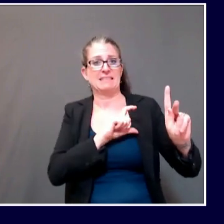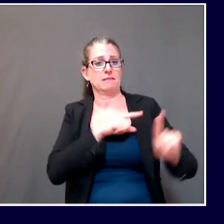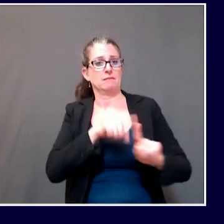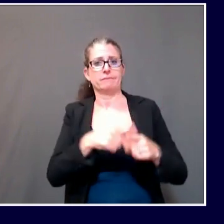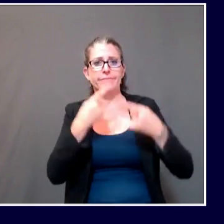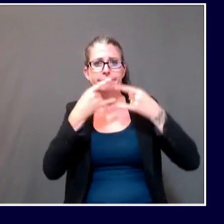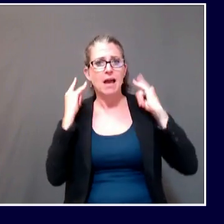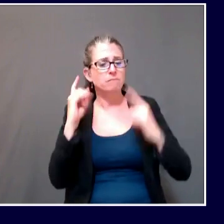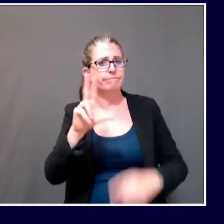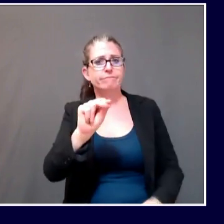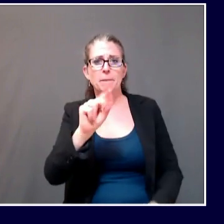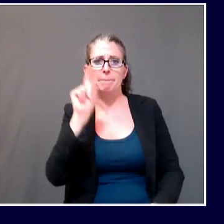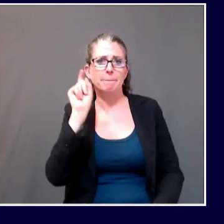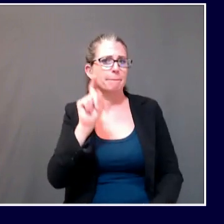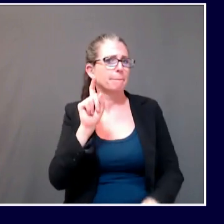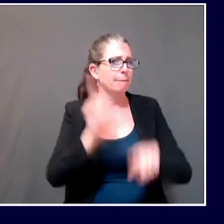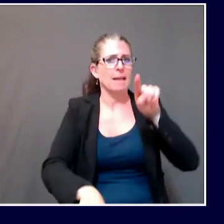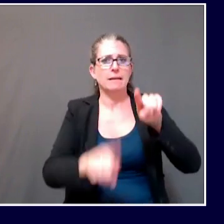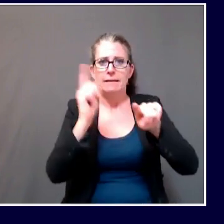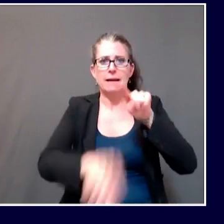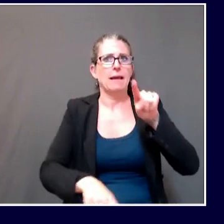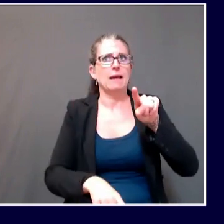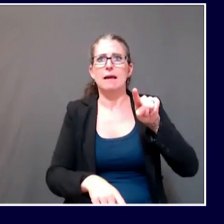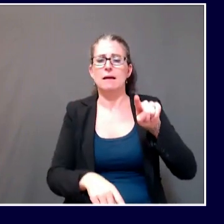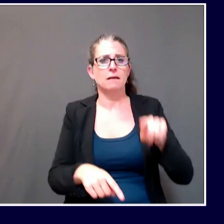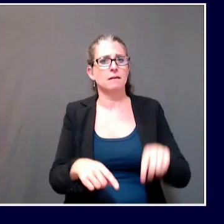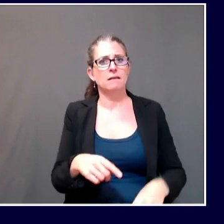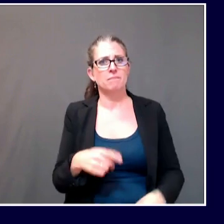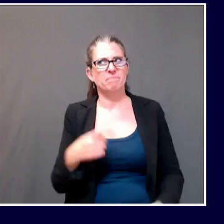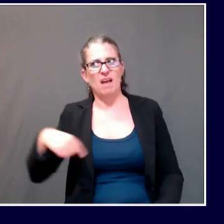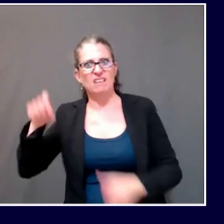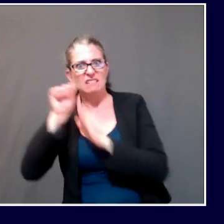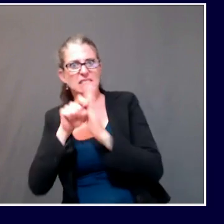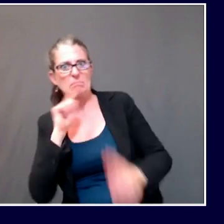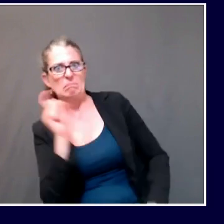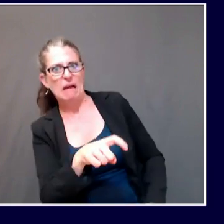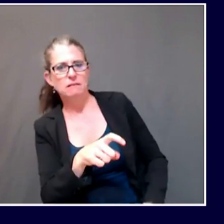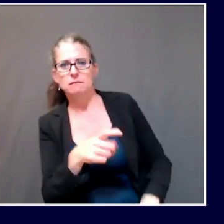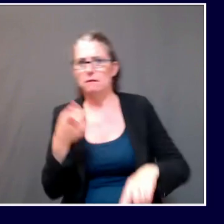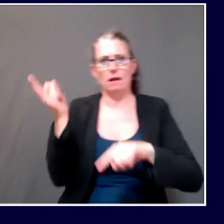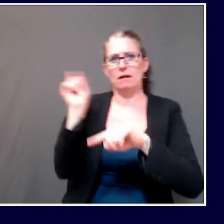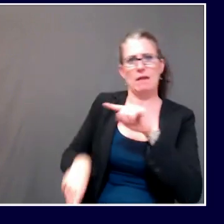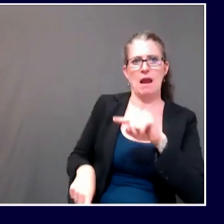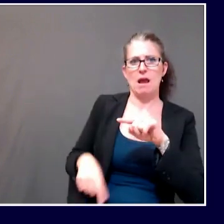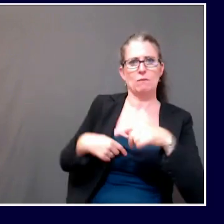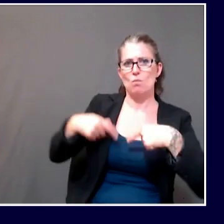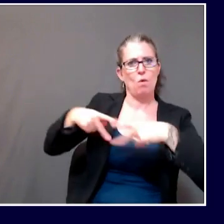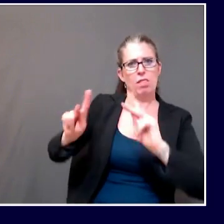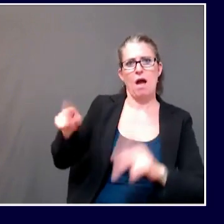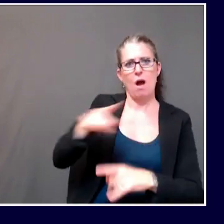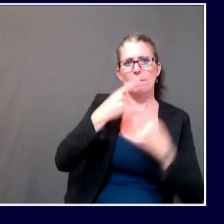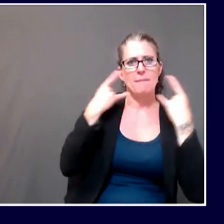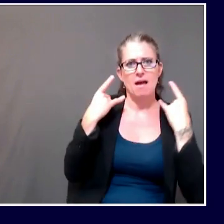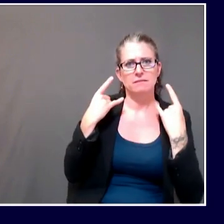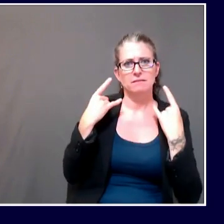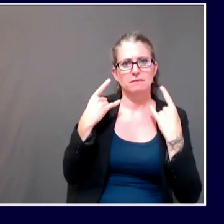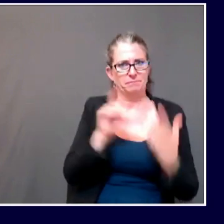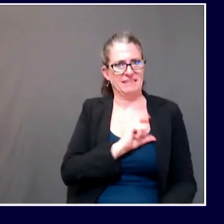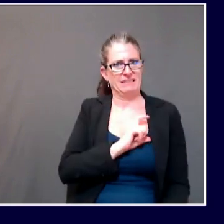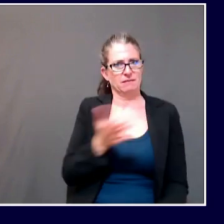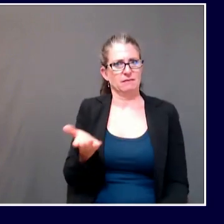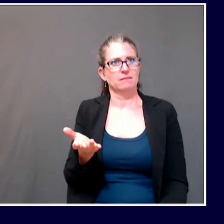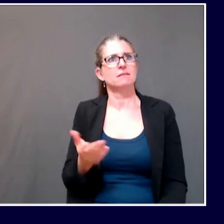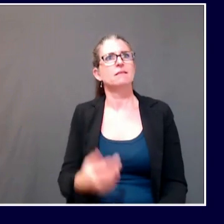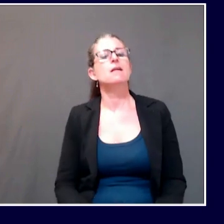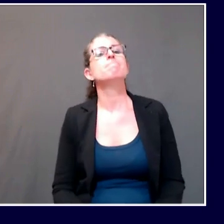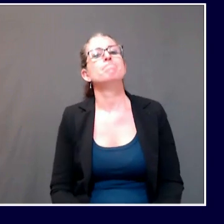Our guidance on public health and wearing masks applies to everybody across the board, whether they wear a badge or a uniform, whether they're